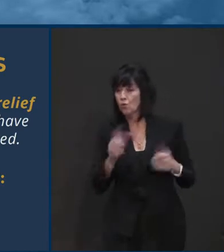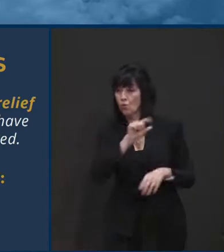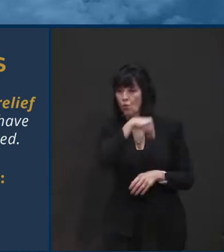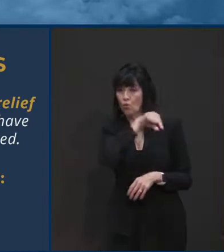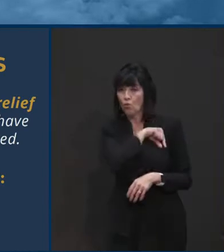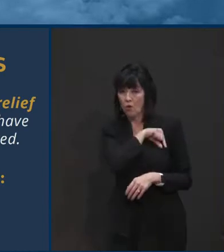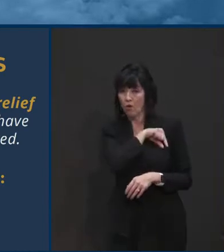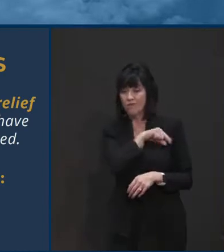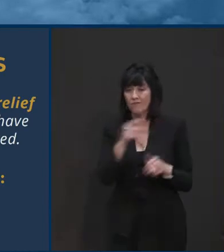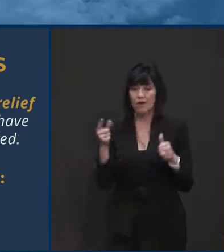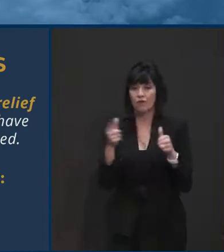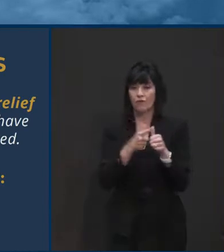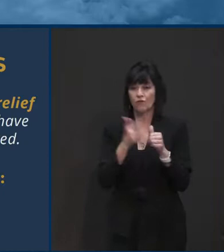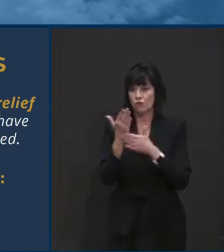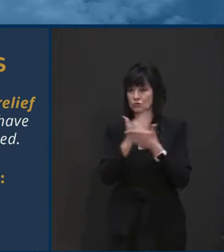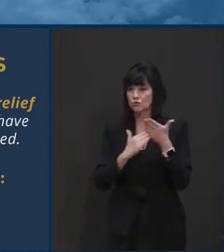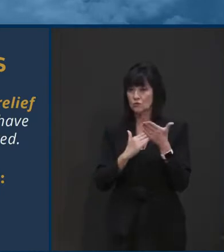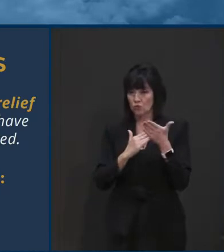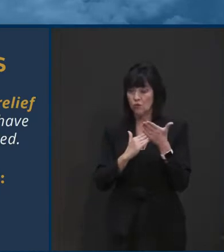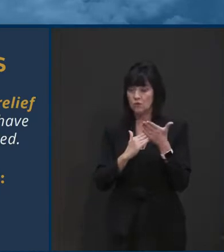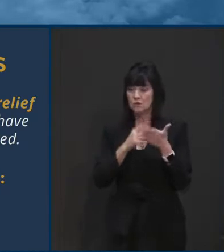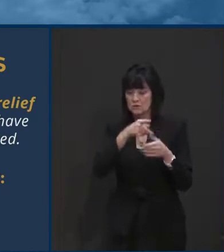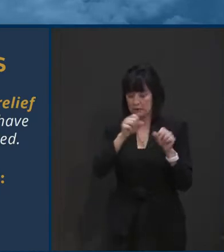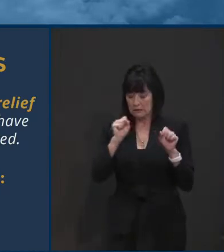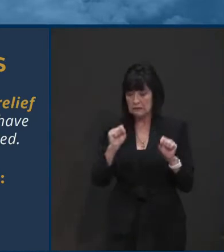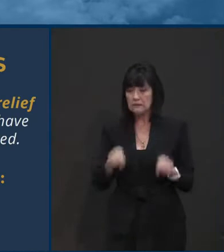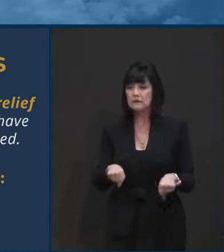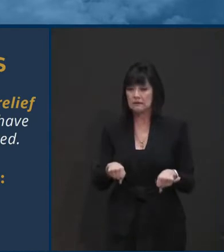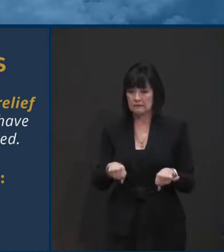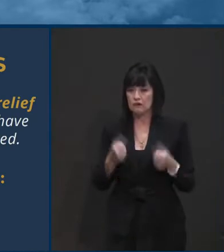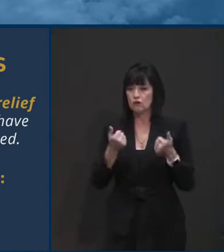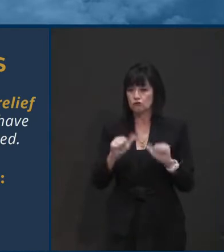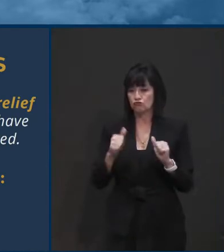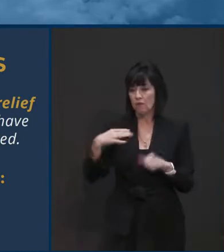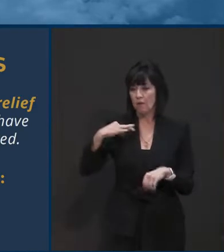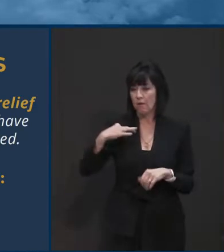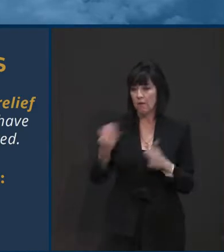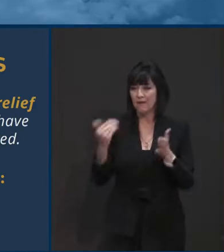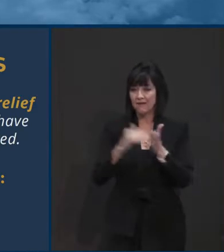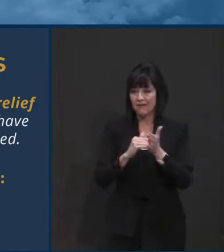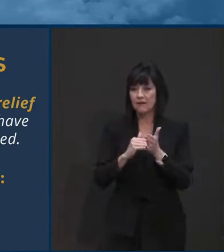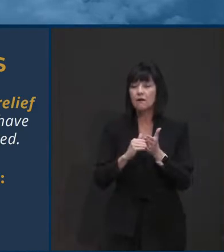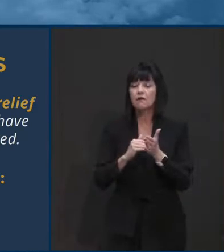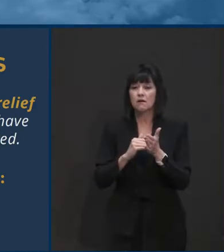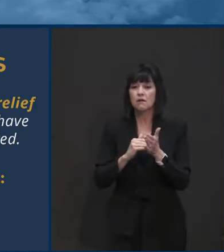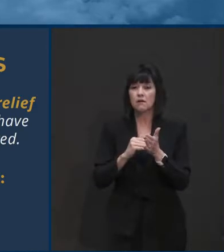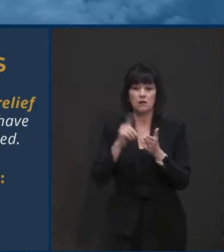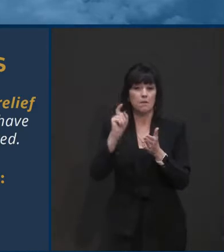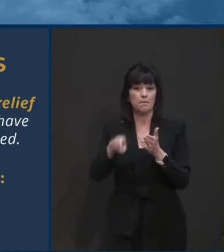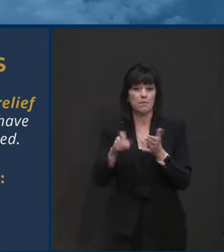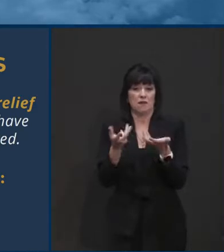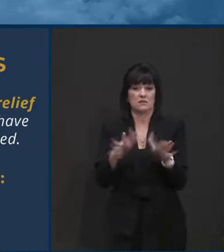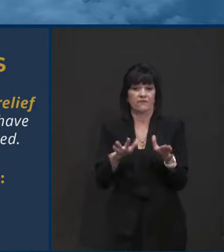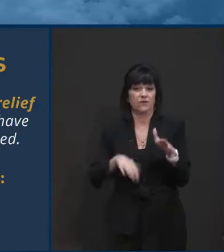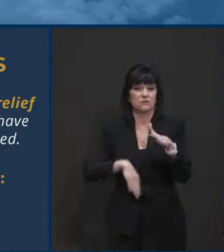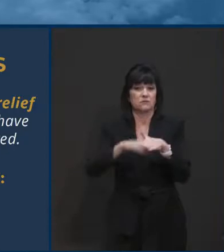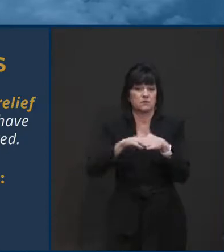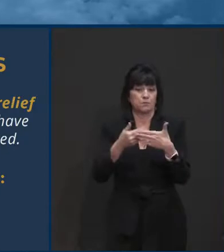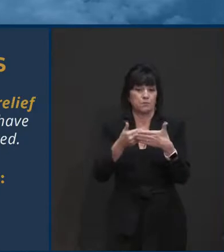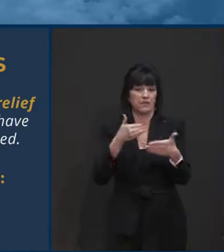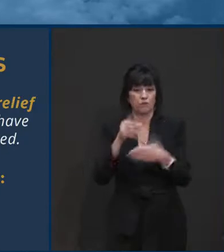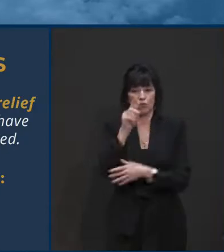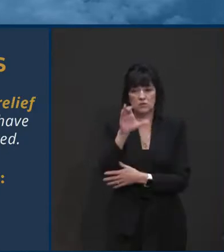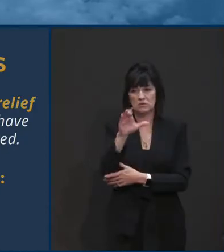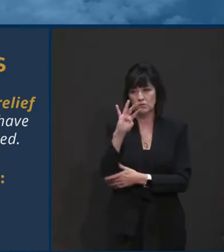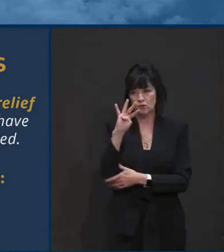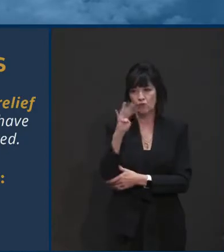first round. Uh, they can, uh, apply with the deadline of December the 4th because remembering these are federal funds that have to